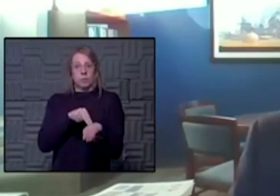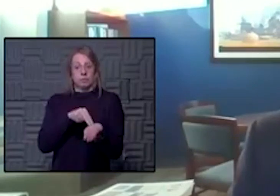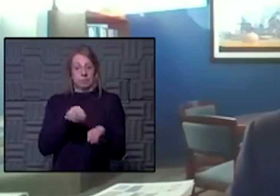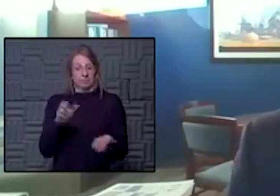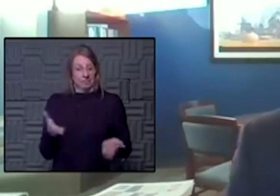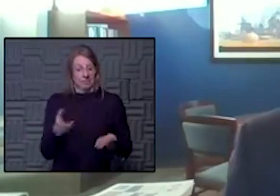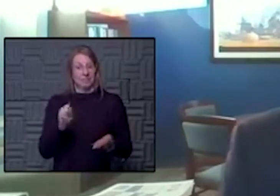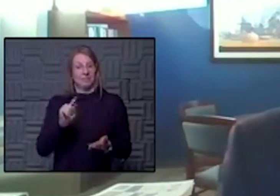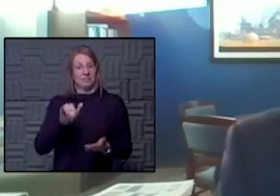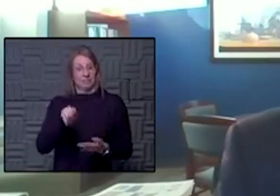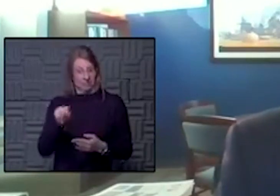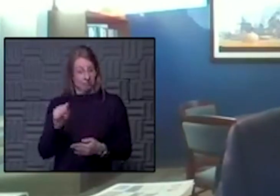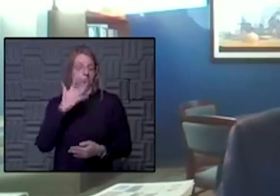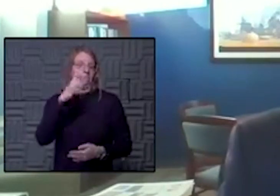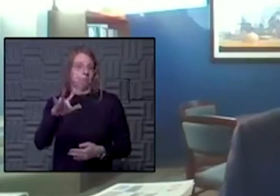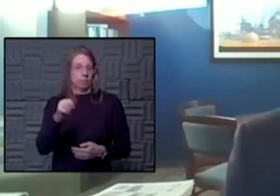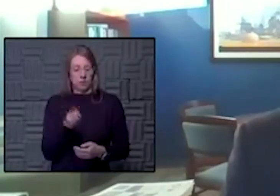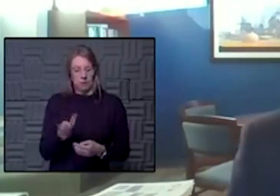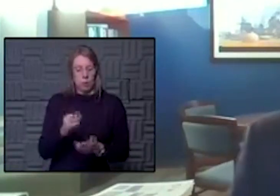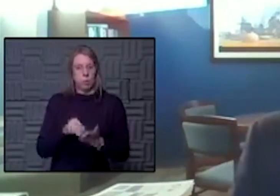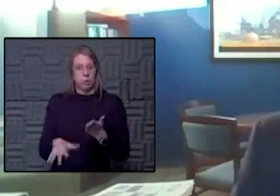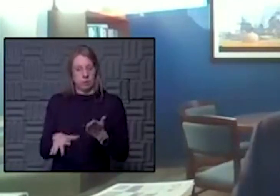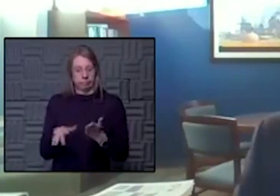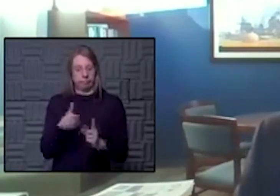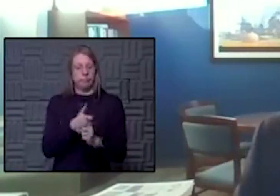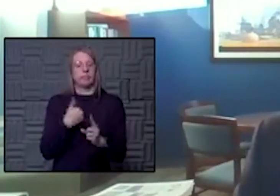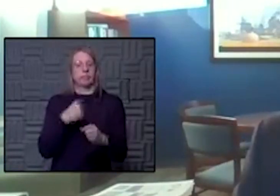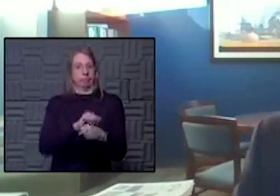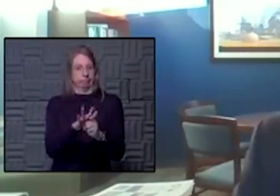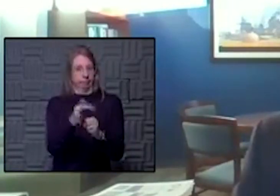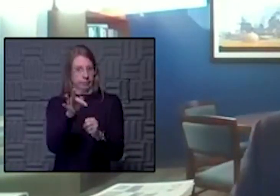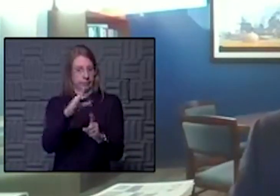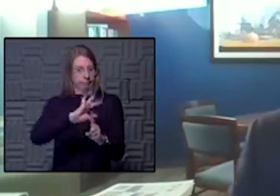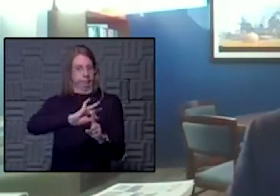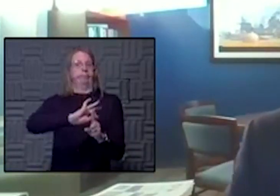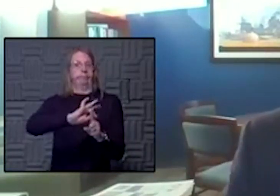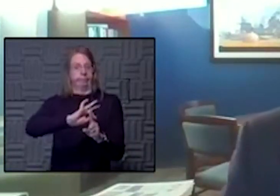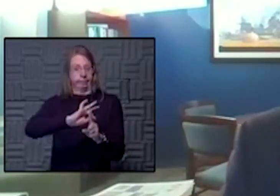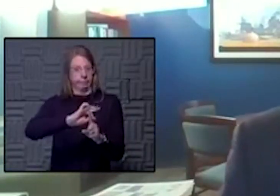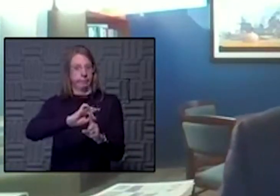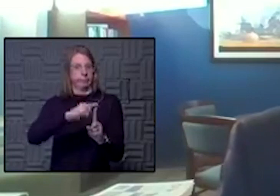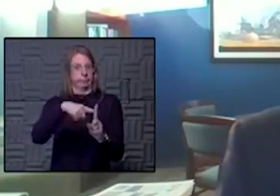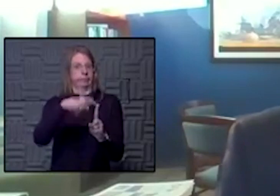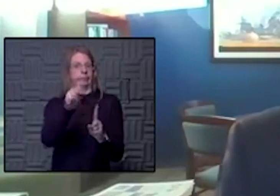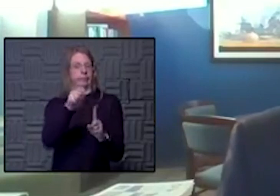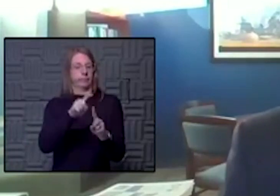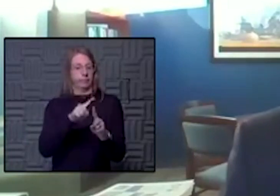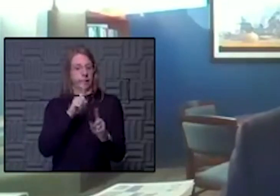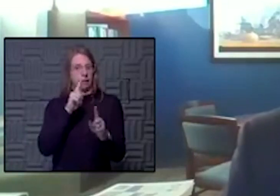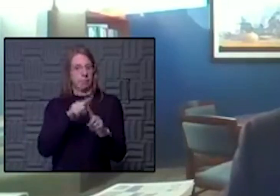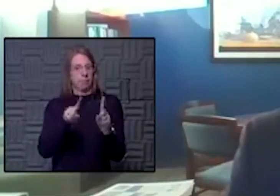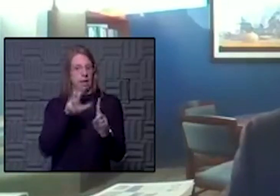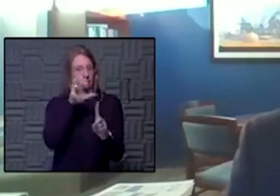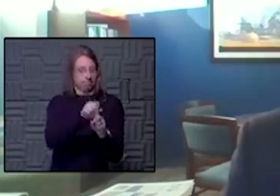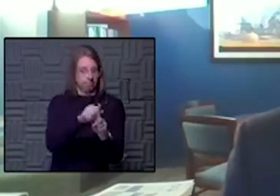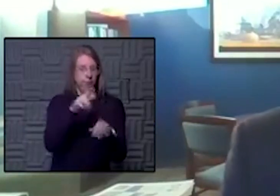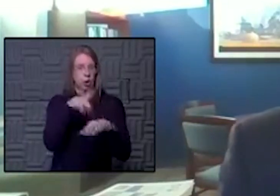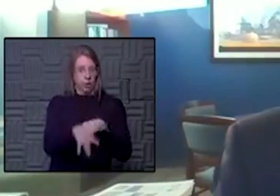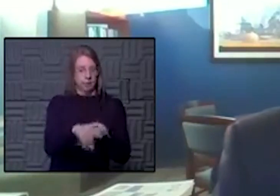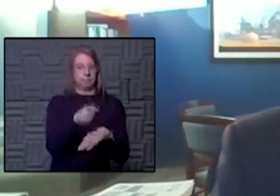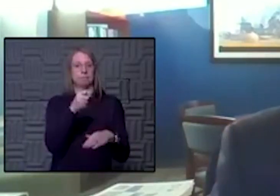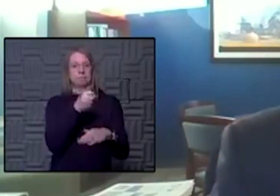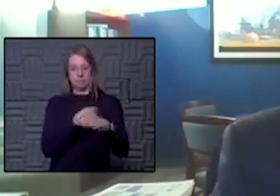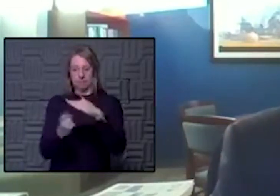pretty fortunate. We've had a few students who've had COVID-19, but identified early, isolated. We've had